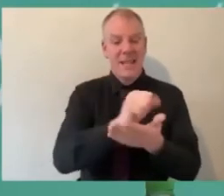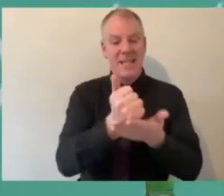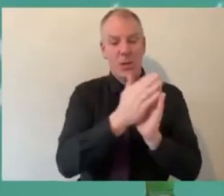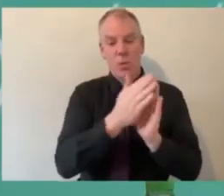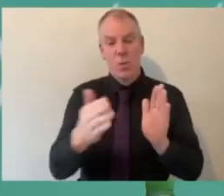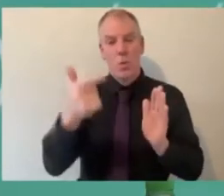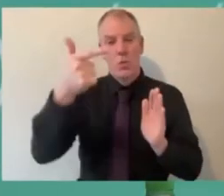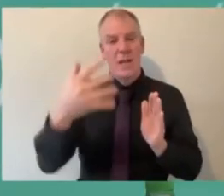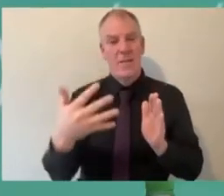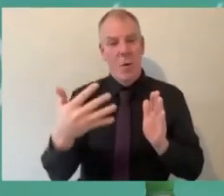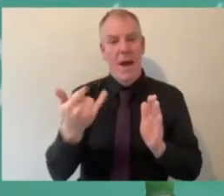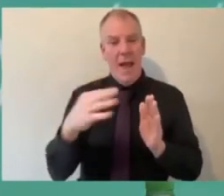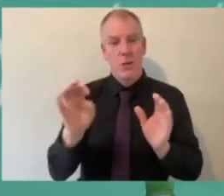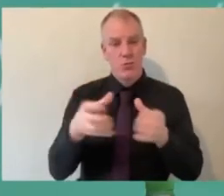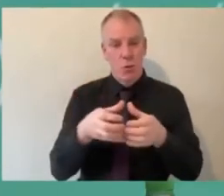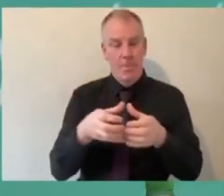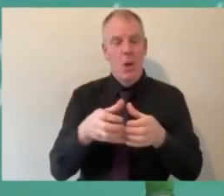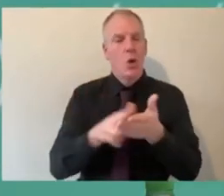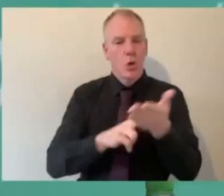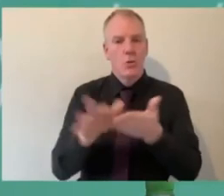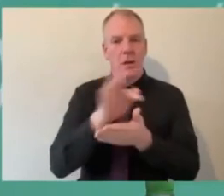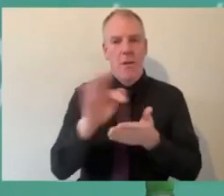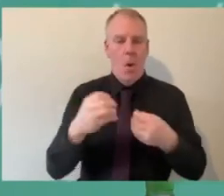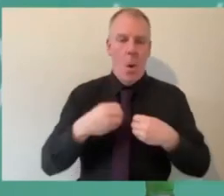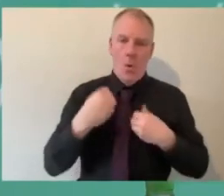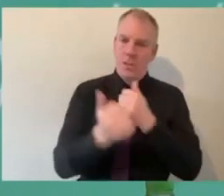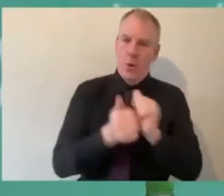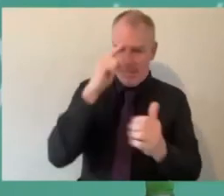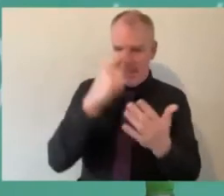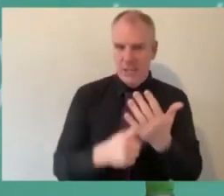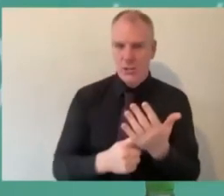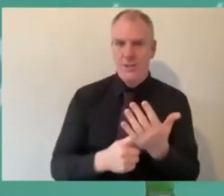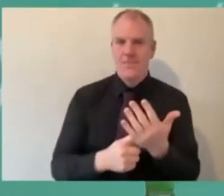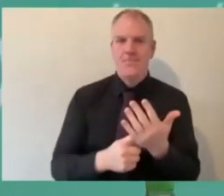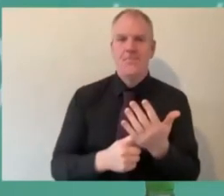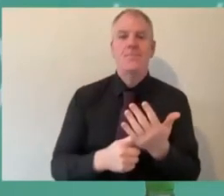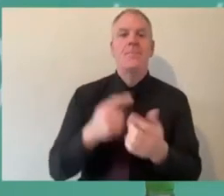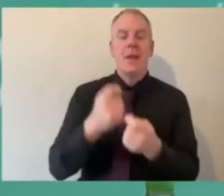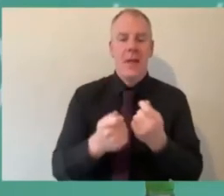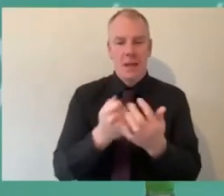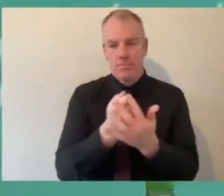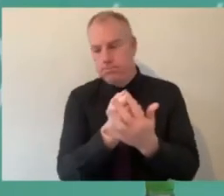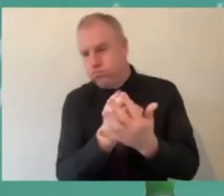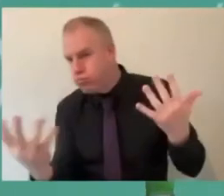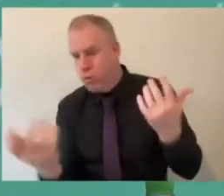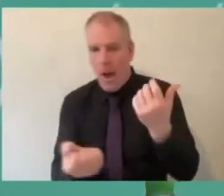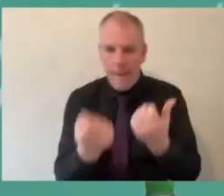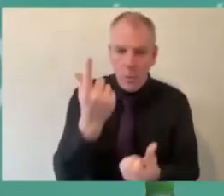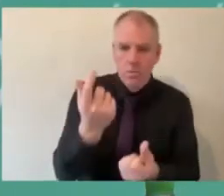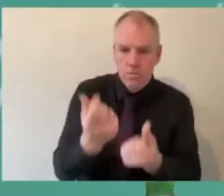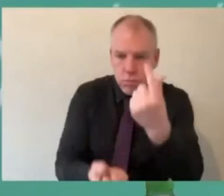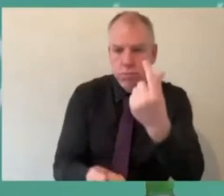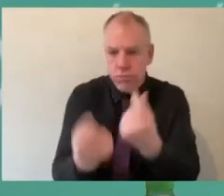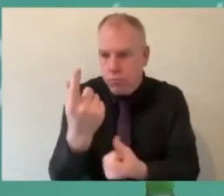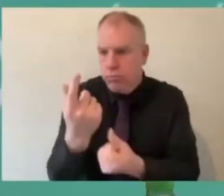they will enter it through their sport of choice so one of the three um and then they get loads of opportunities to volunteer